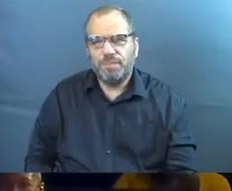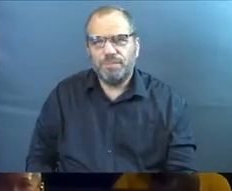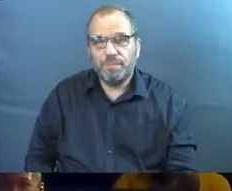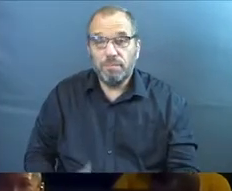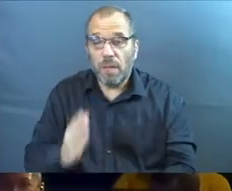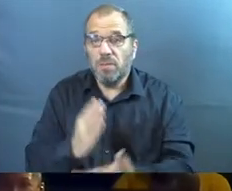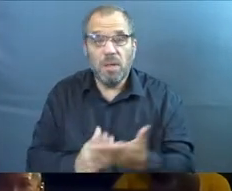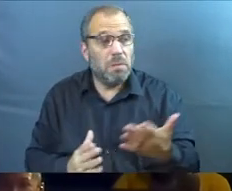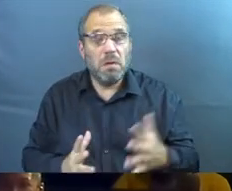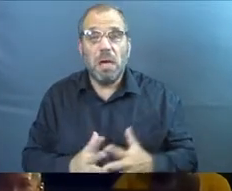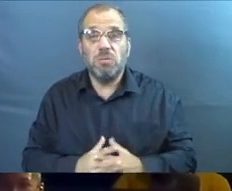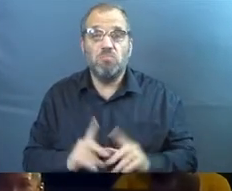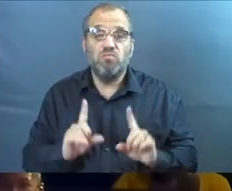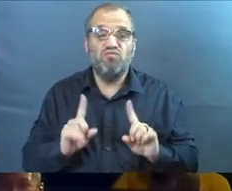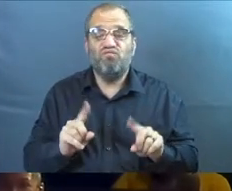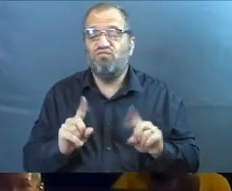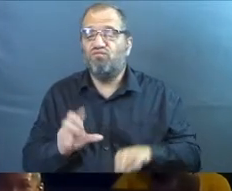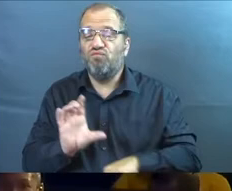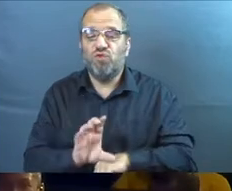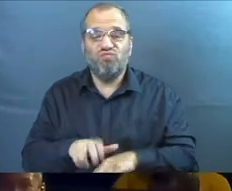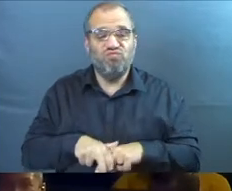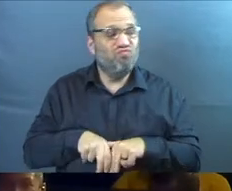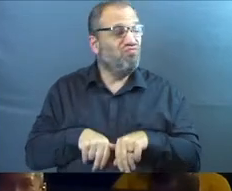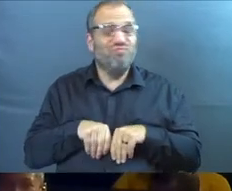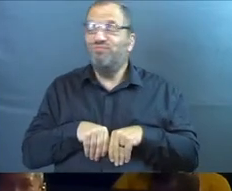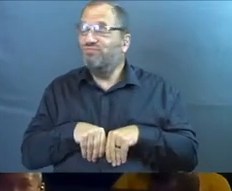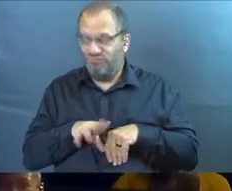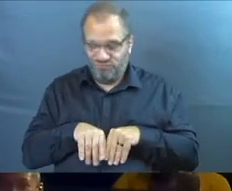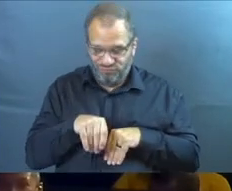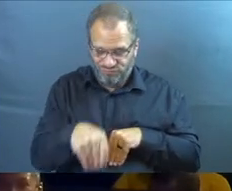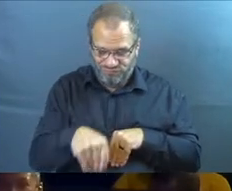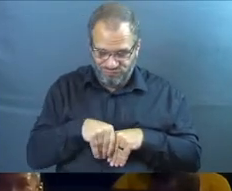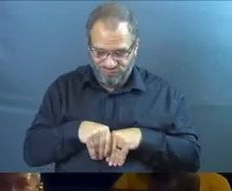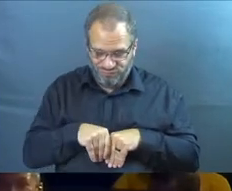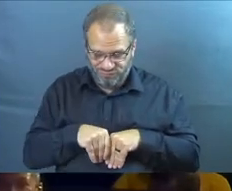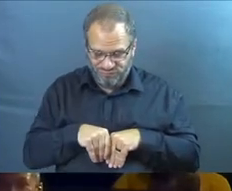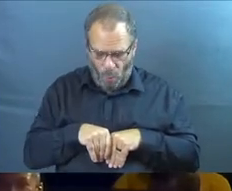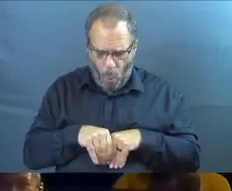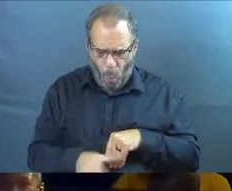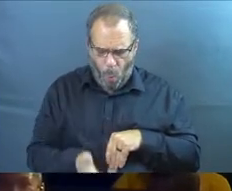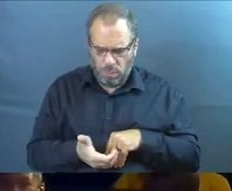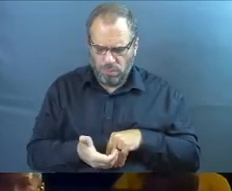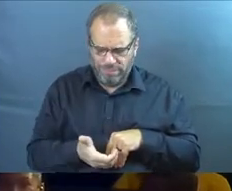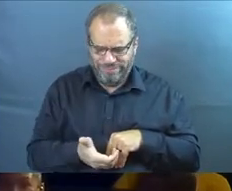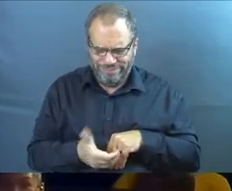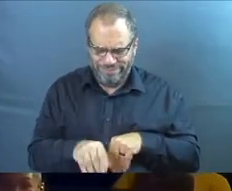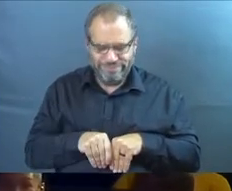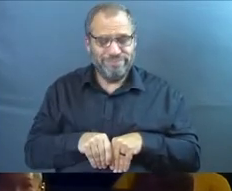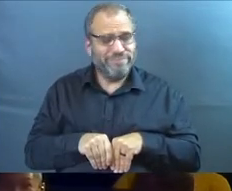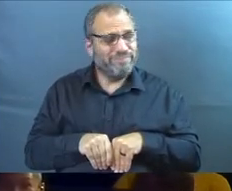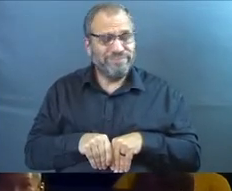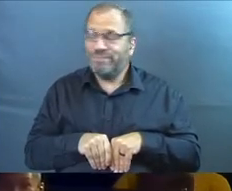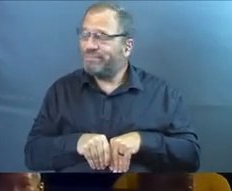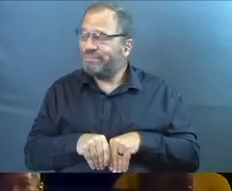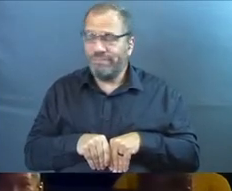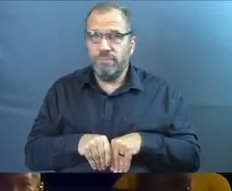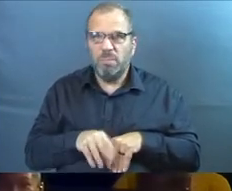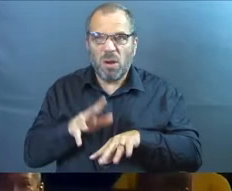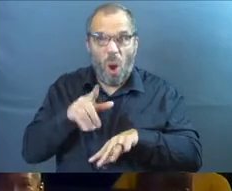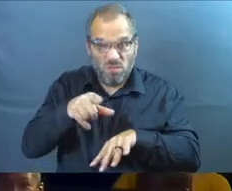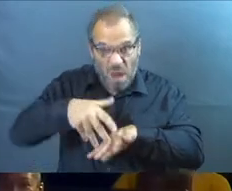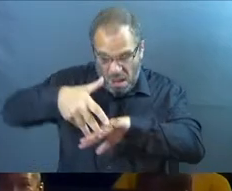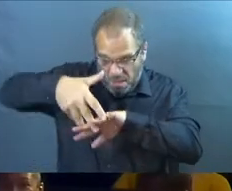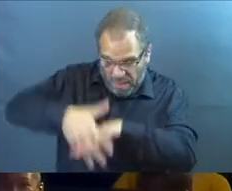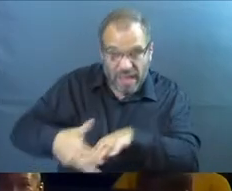Some of us today, we're attending church. And sometimes we attend church. But are you planted?